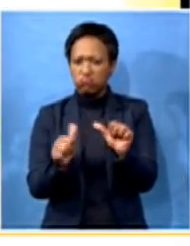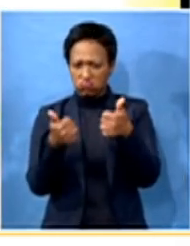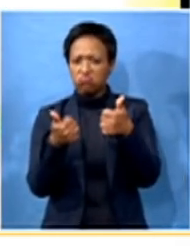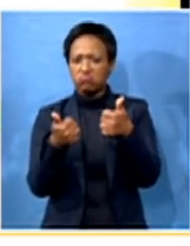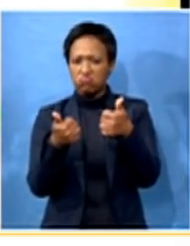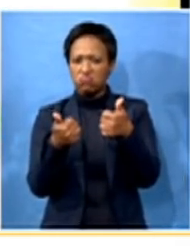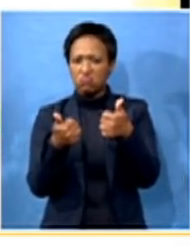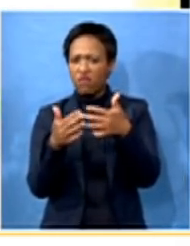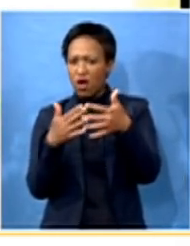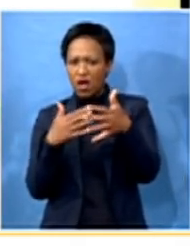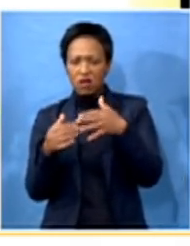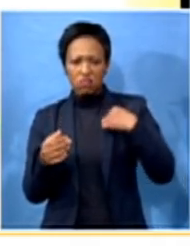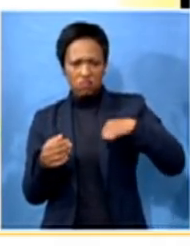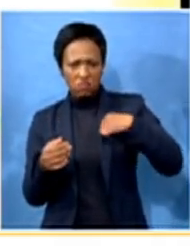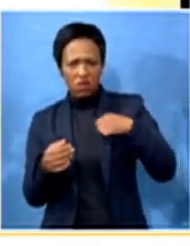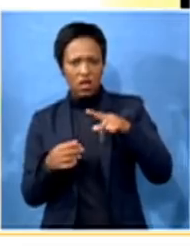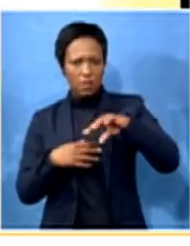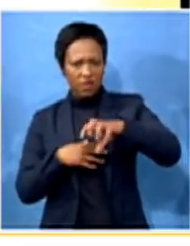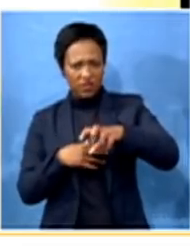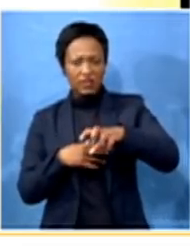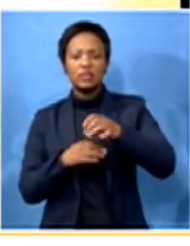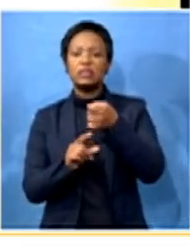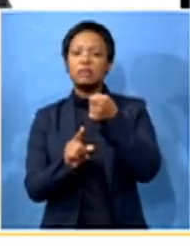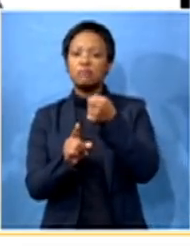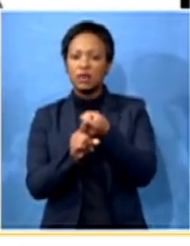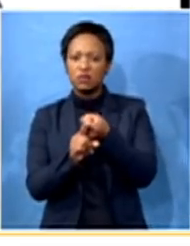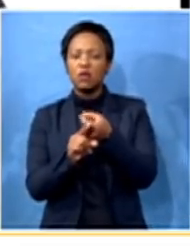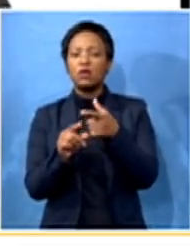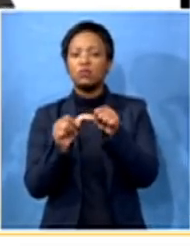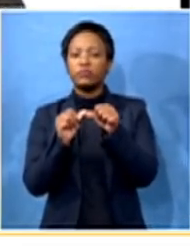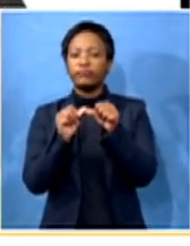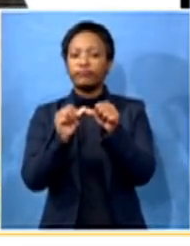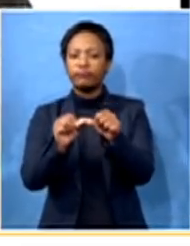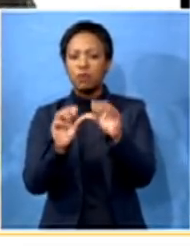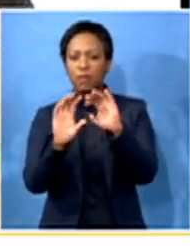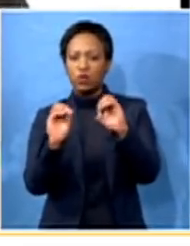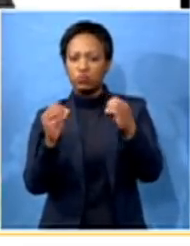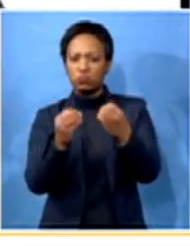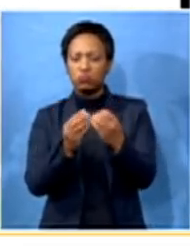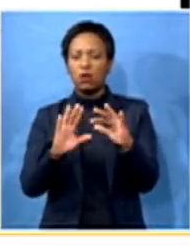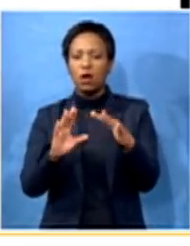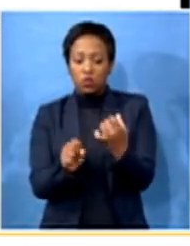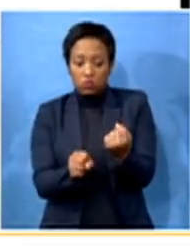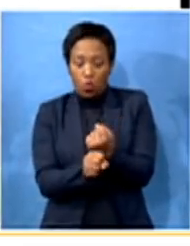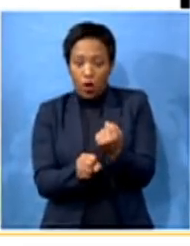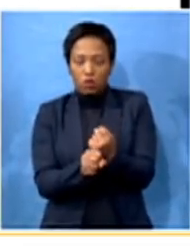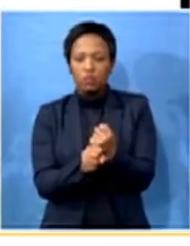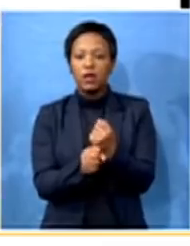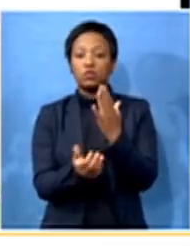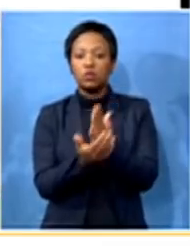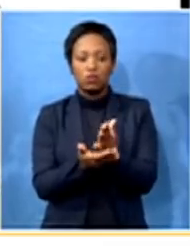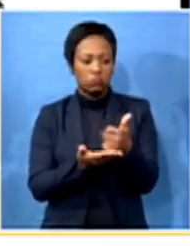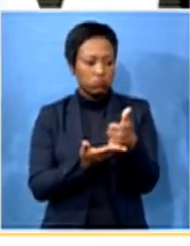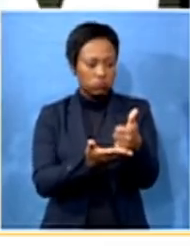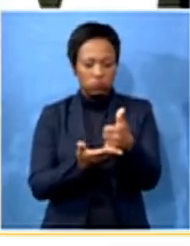impacted by instability of the organization in its service delivery. ANC has